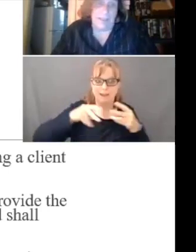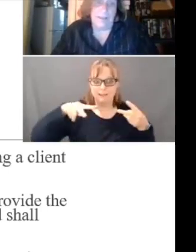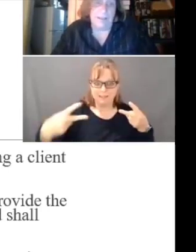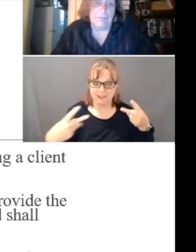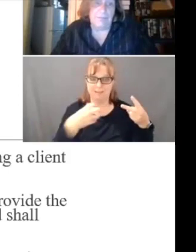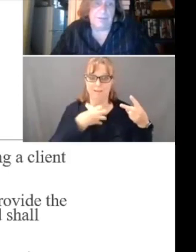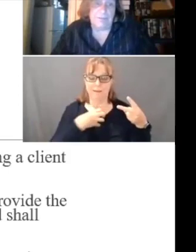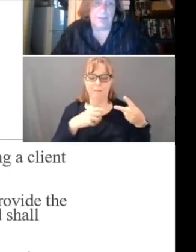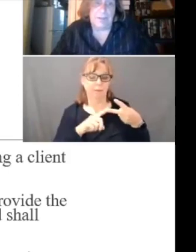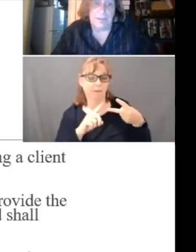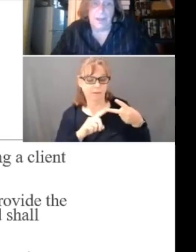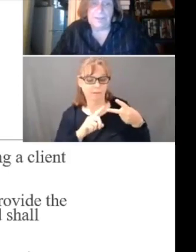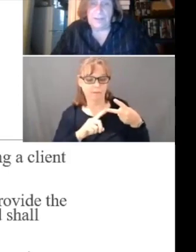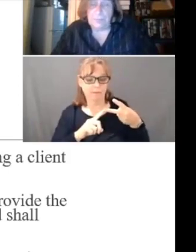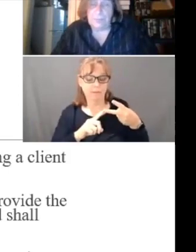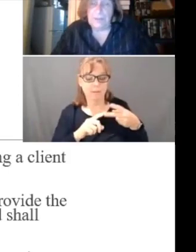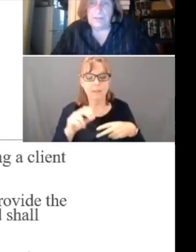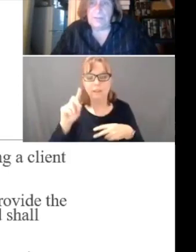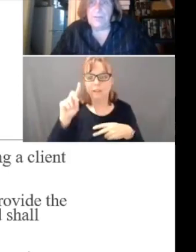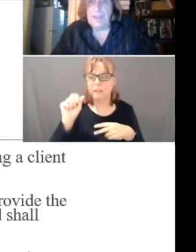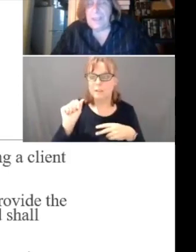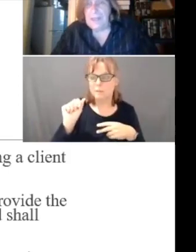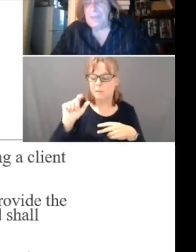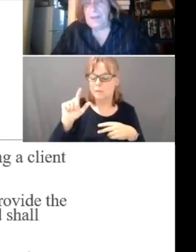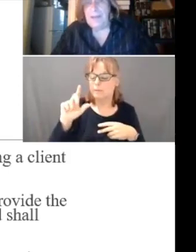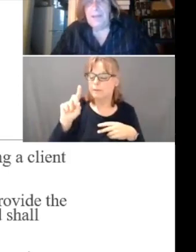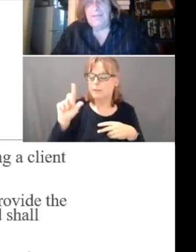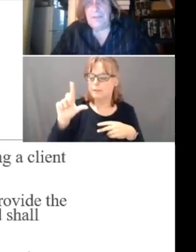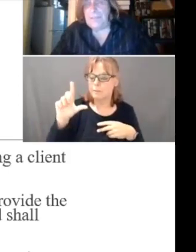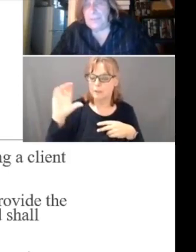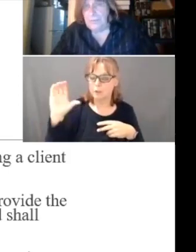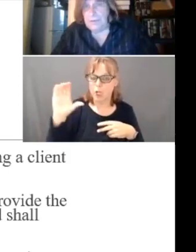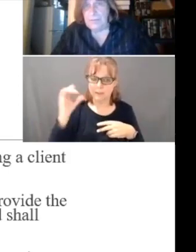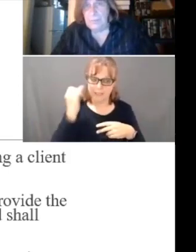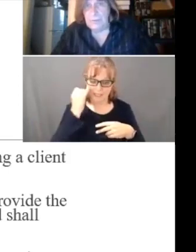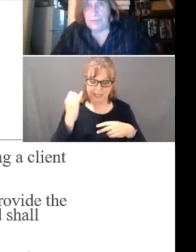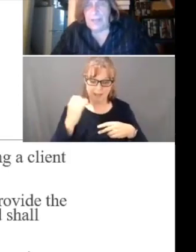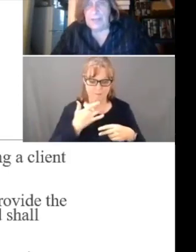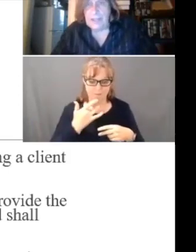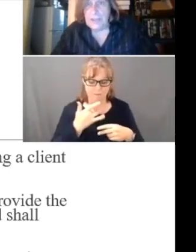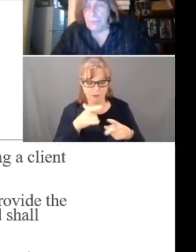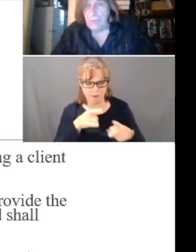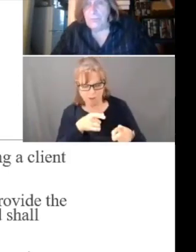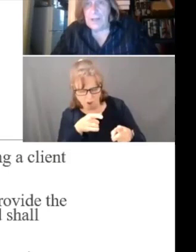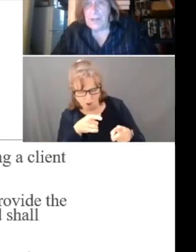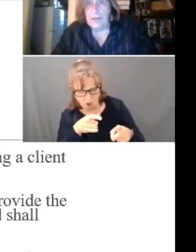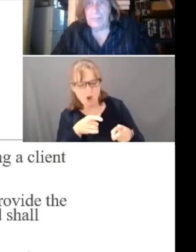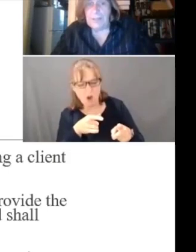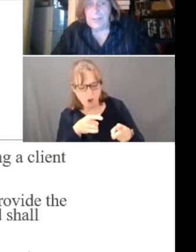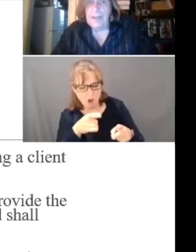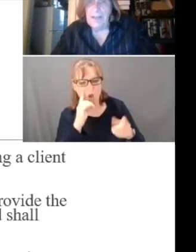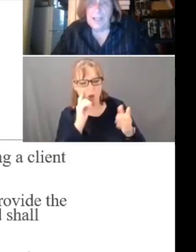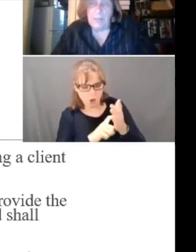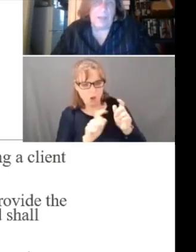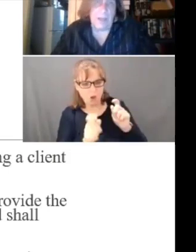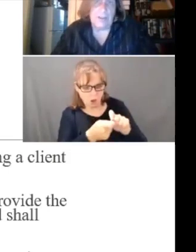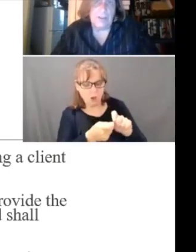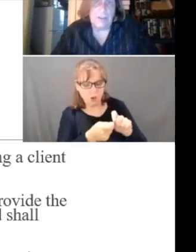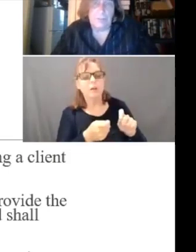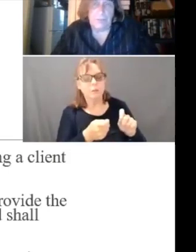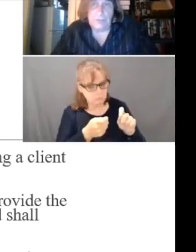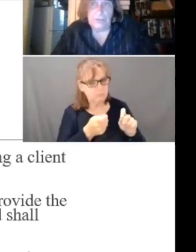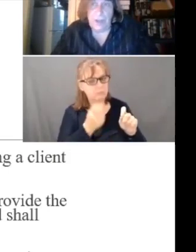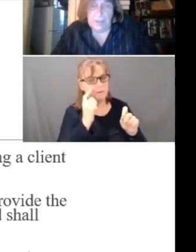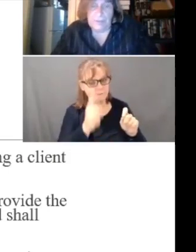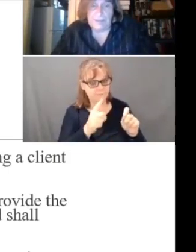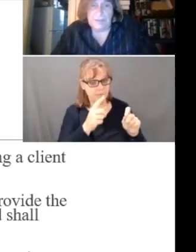I would say, from the Disability Law Center's perspective, if anybody feels that they're a victim of retaliation for filing a complaint, I would encourage